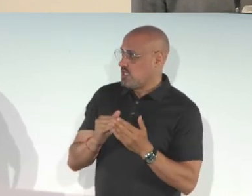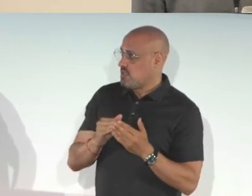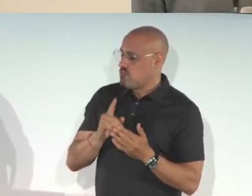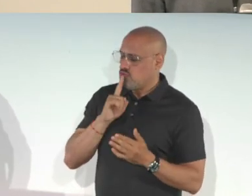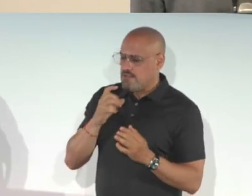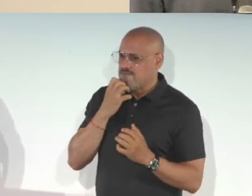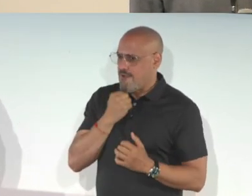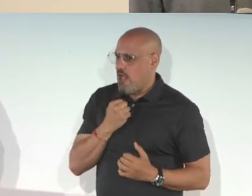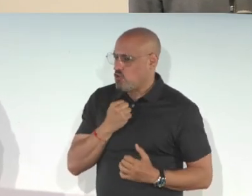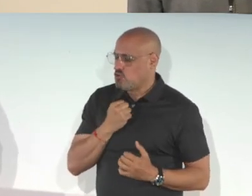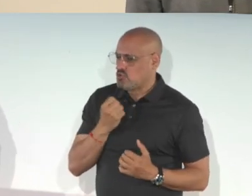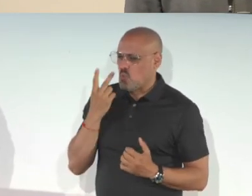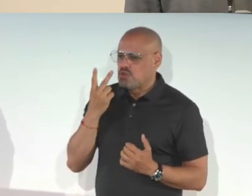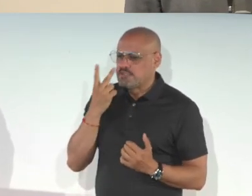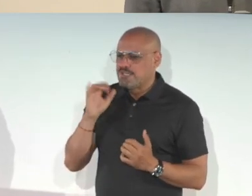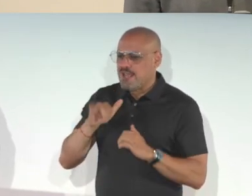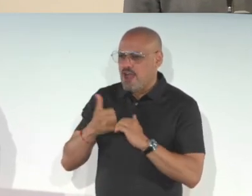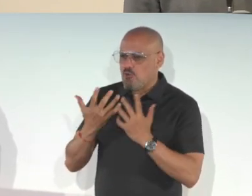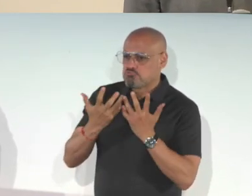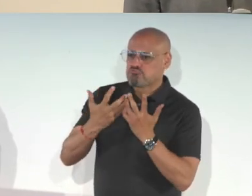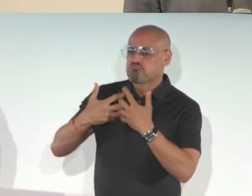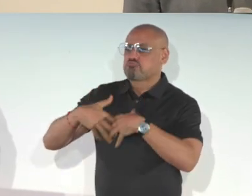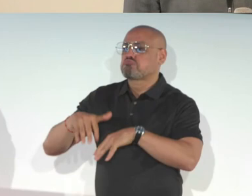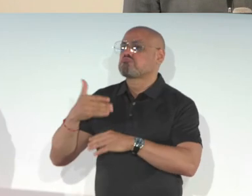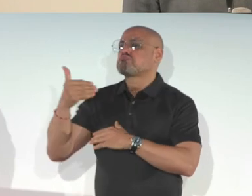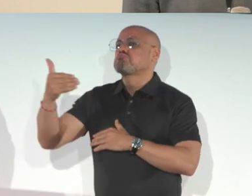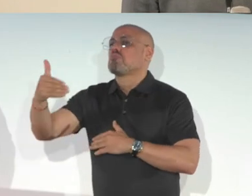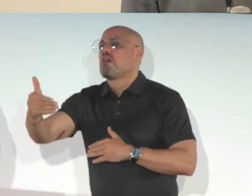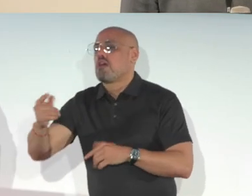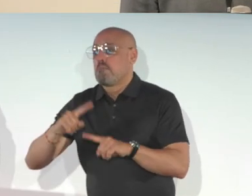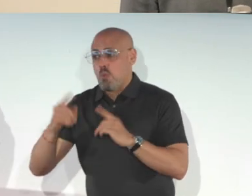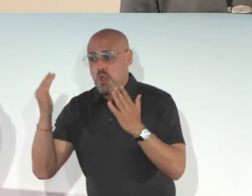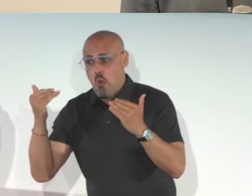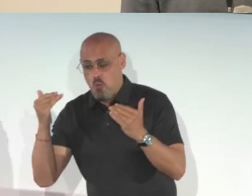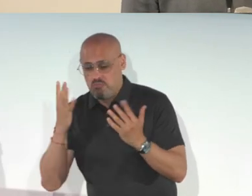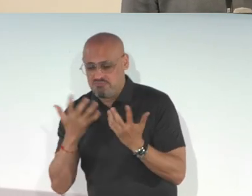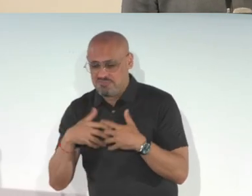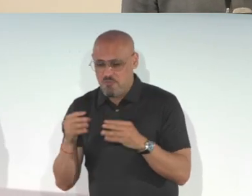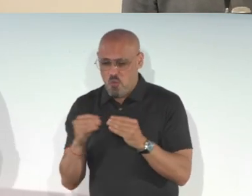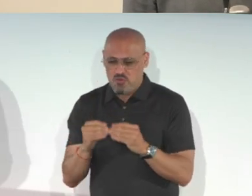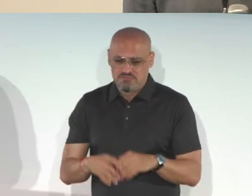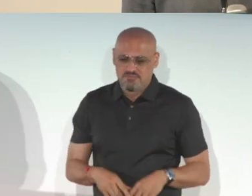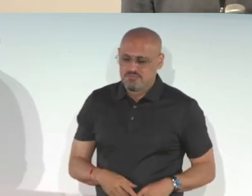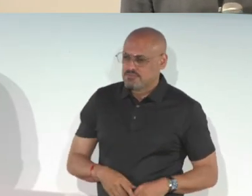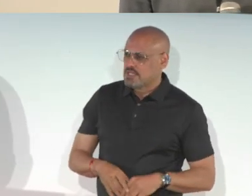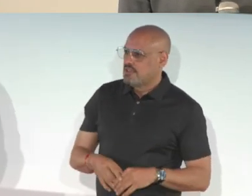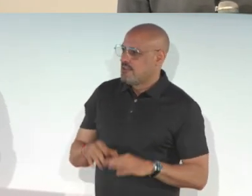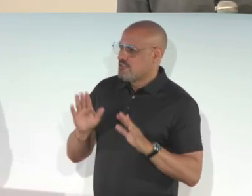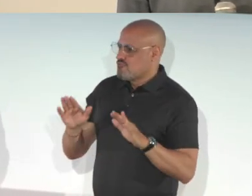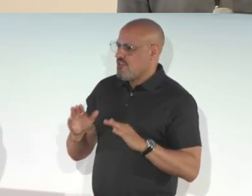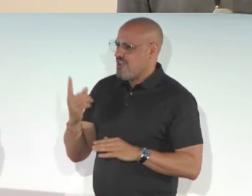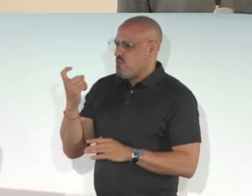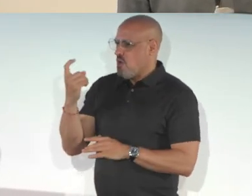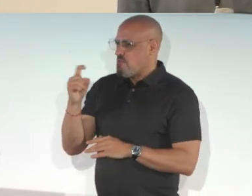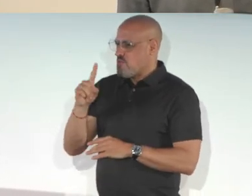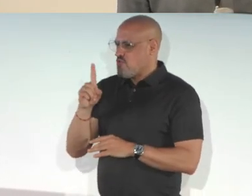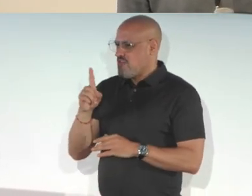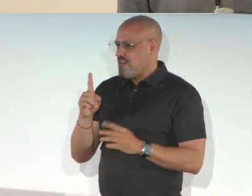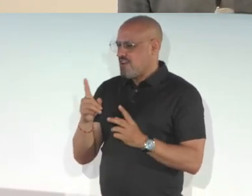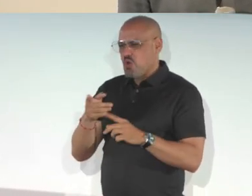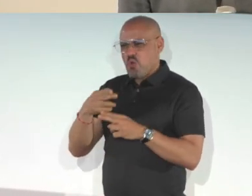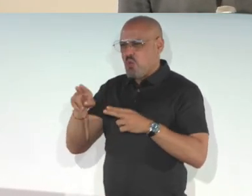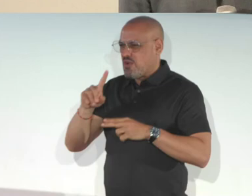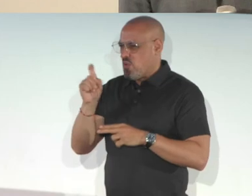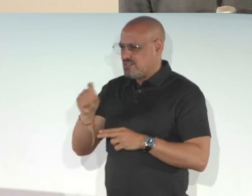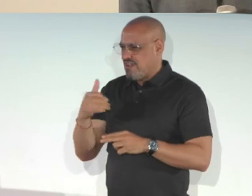cases for voiceover with other applications. And I think it is something that the community values. So we'll see how it's incorporated